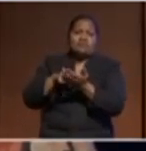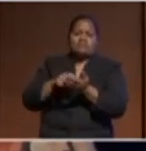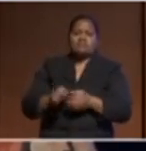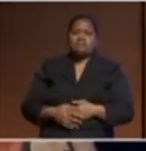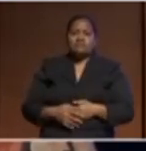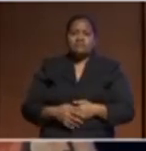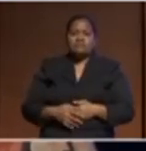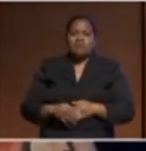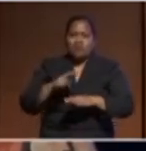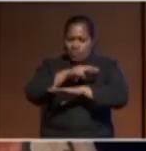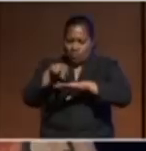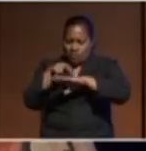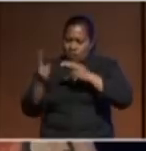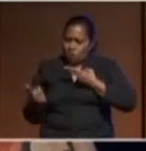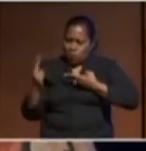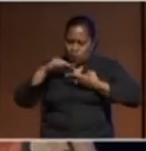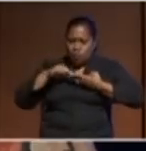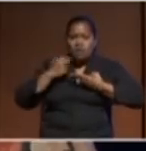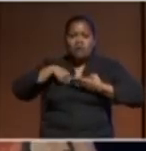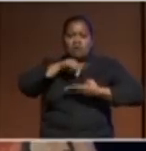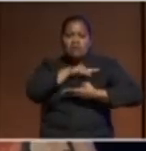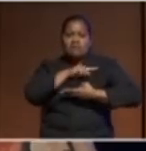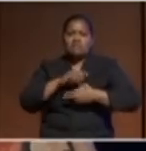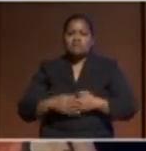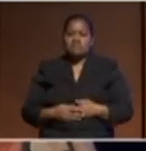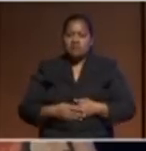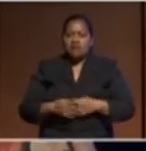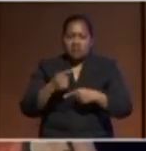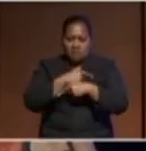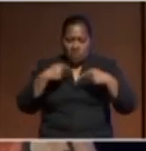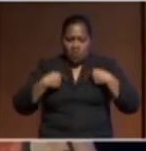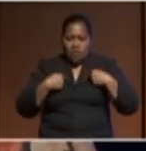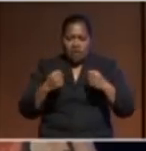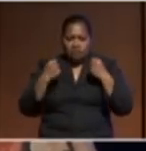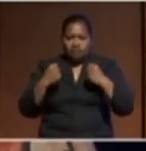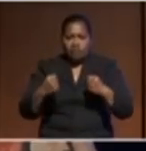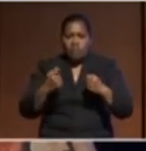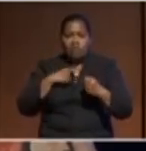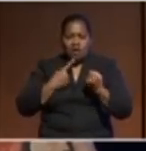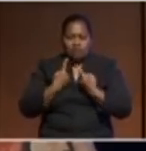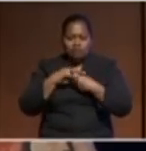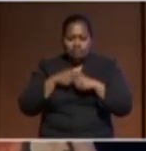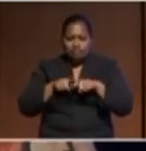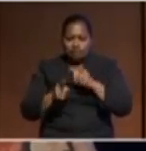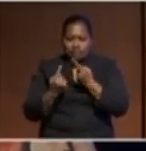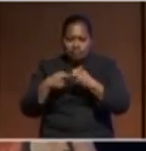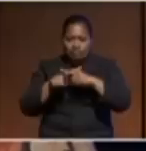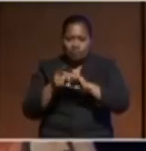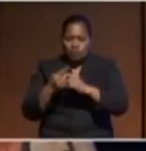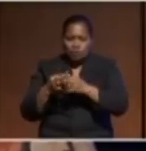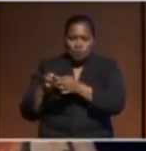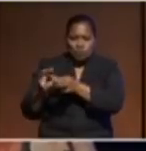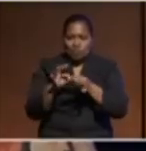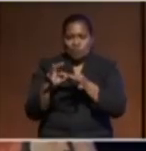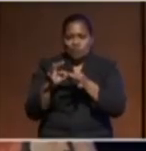and that our weaves are made stronger by the weave of the other in solidarity we come as pacific